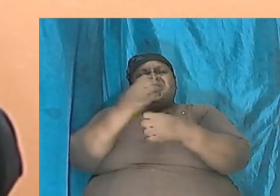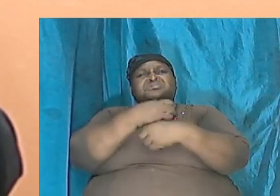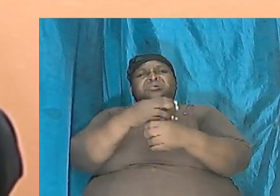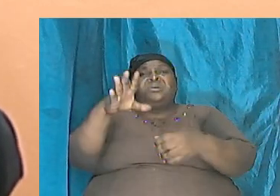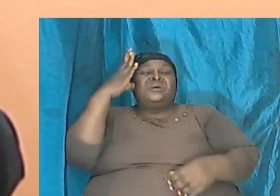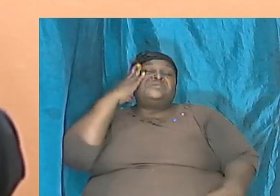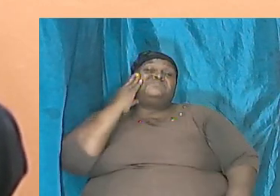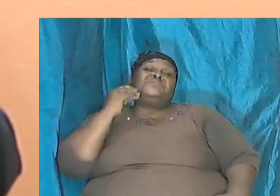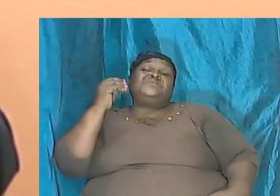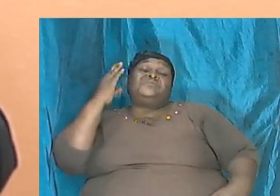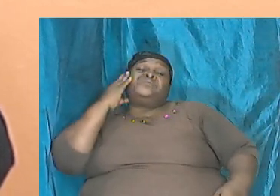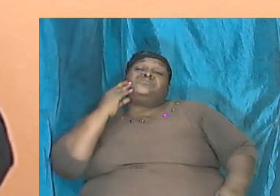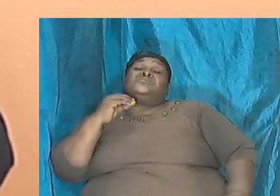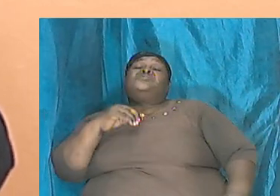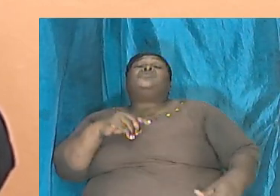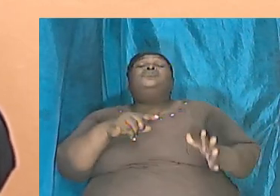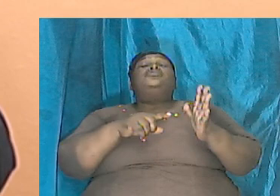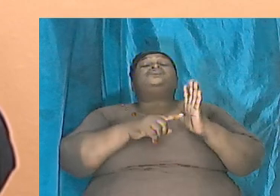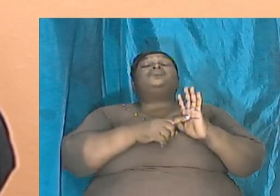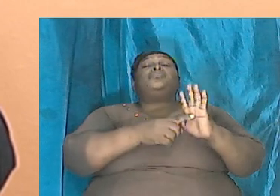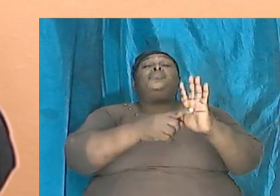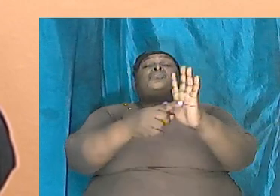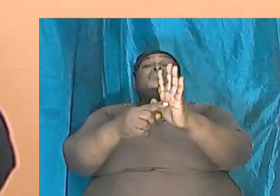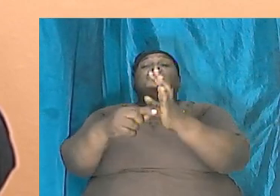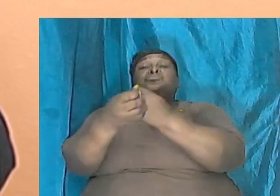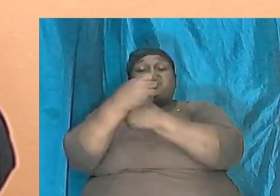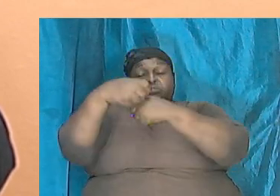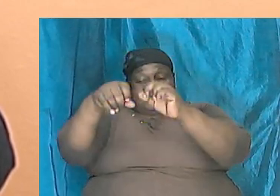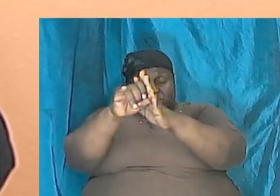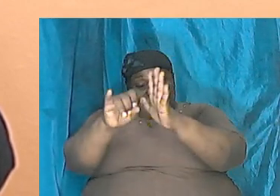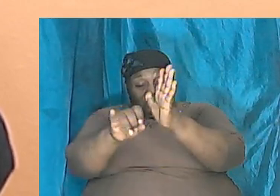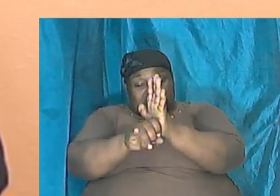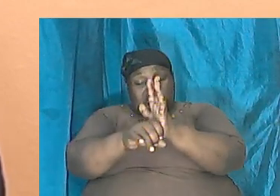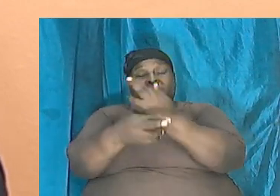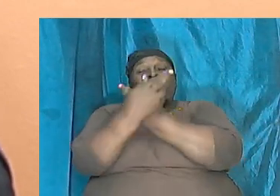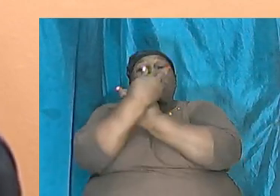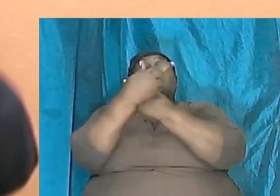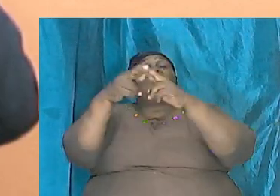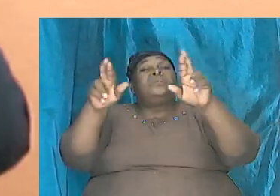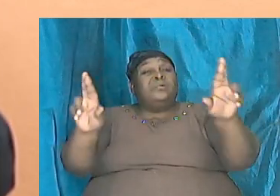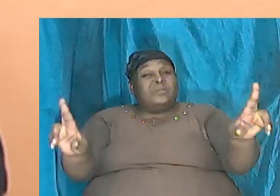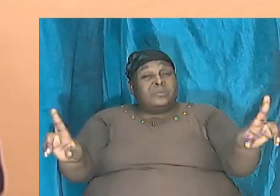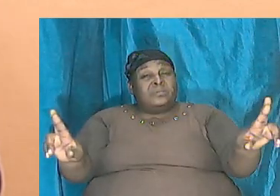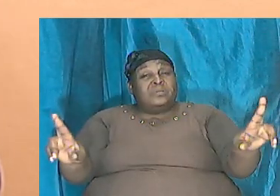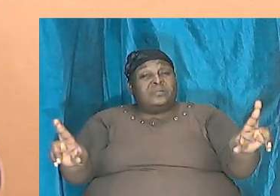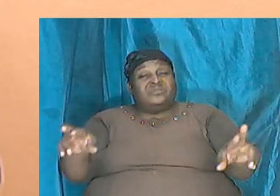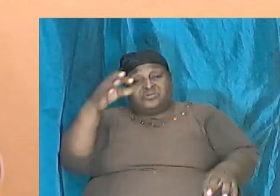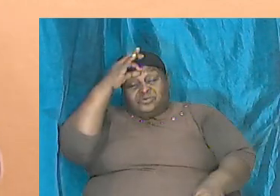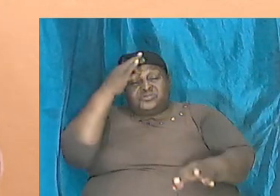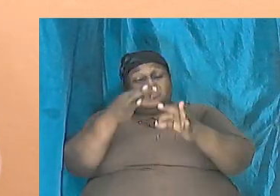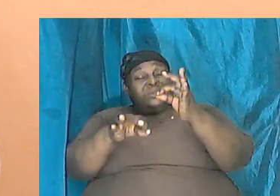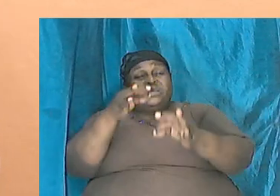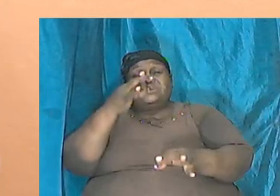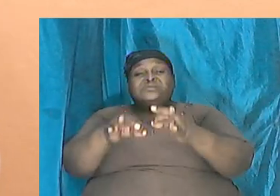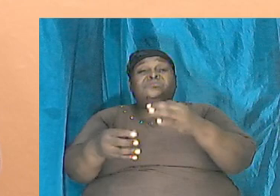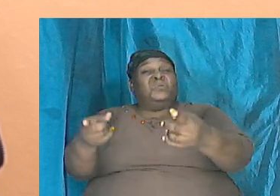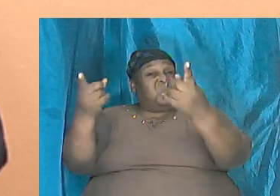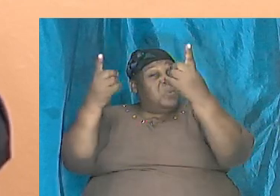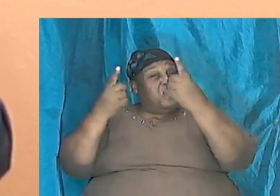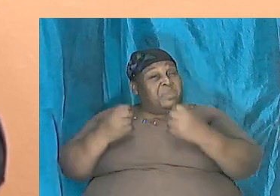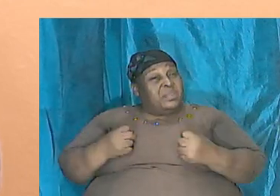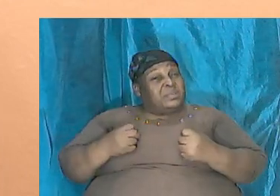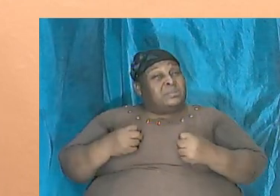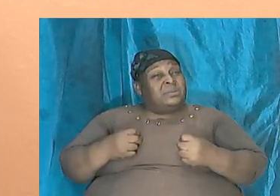experience he shows salvation redemption with judgment that was coming